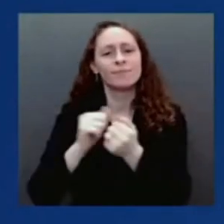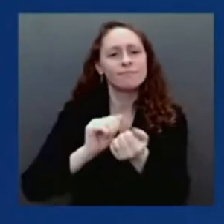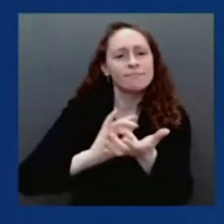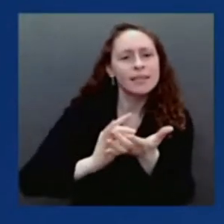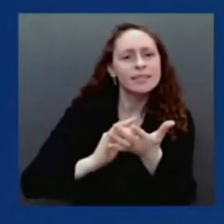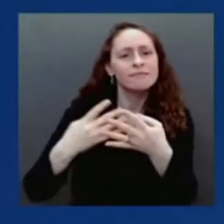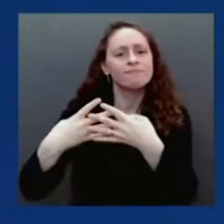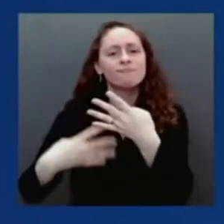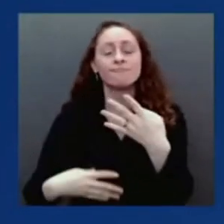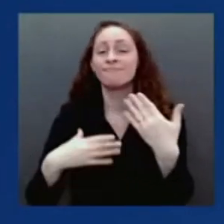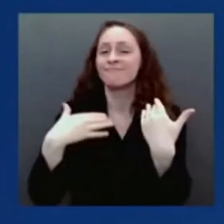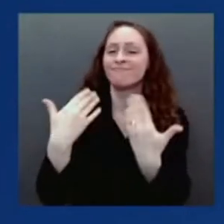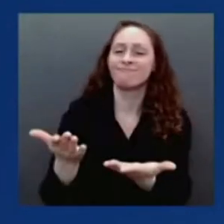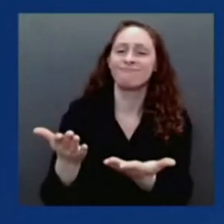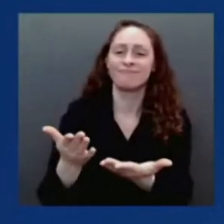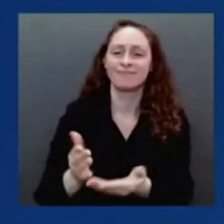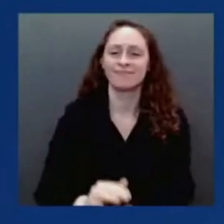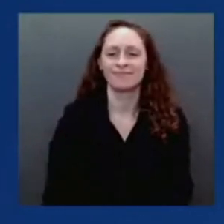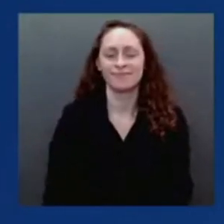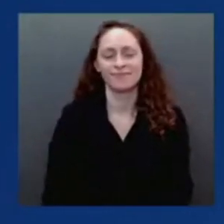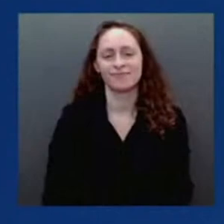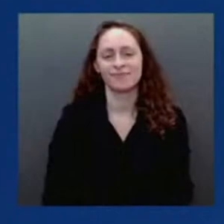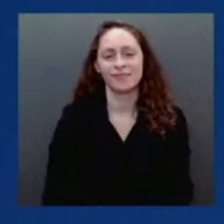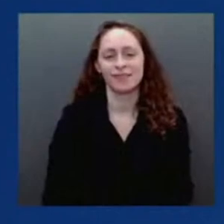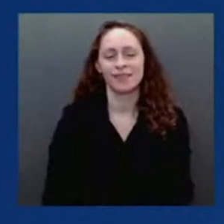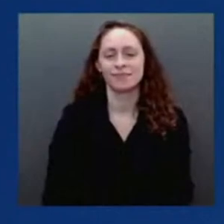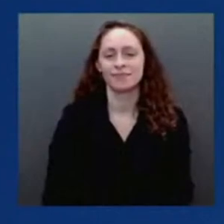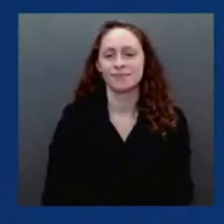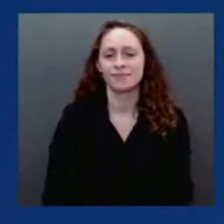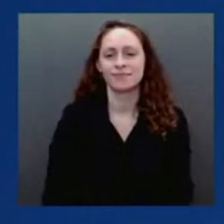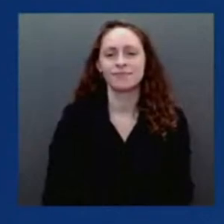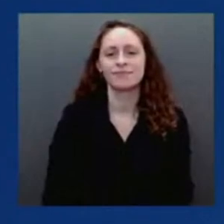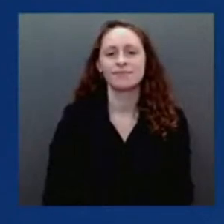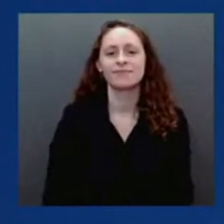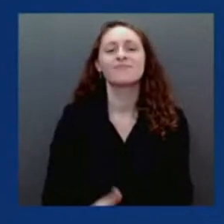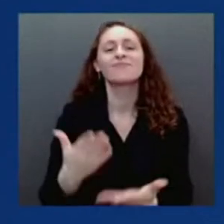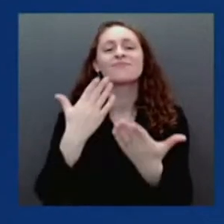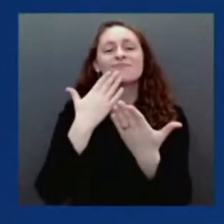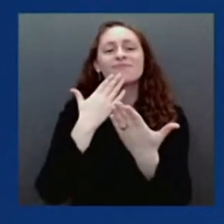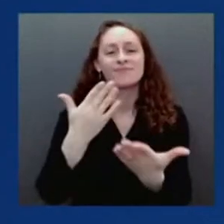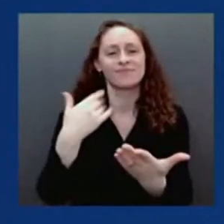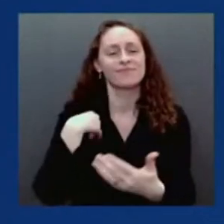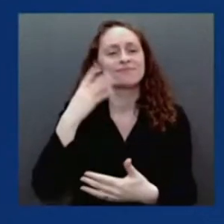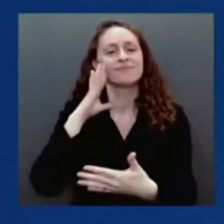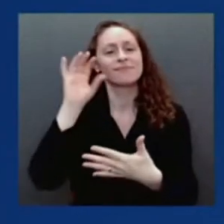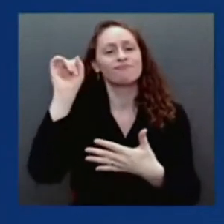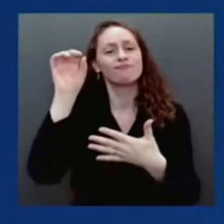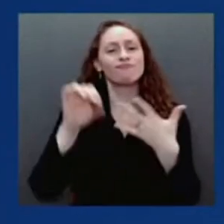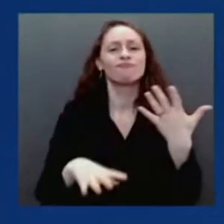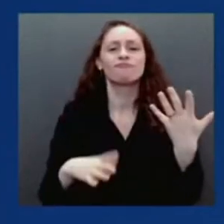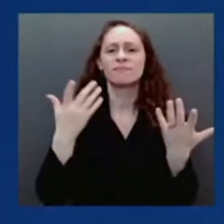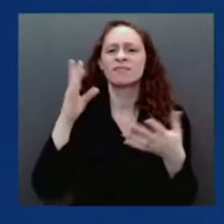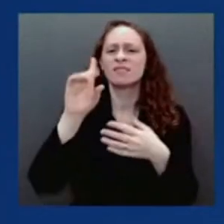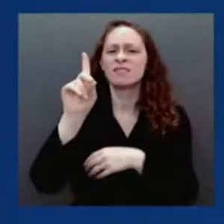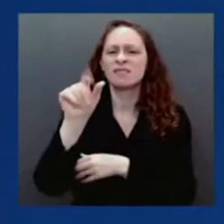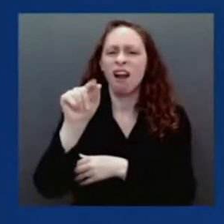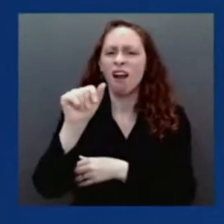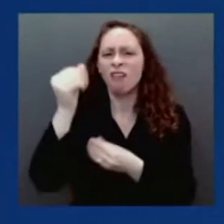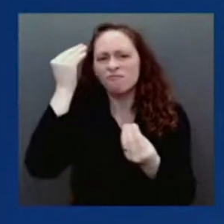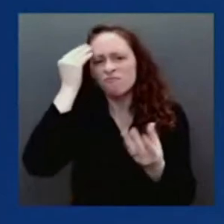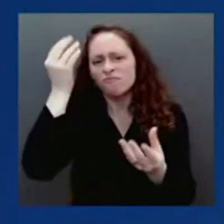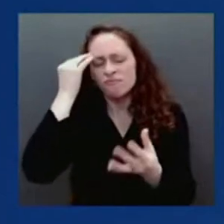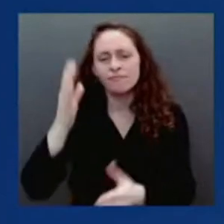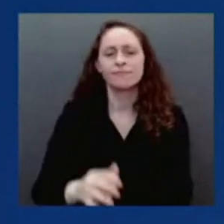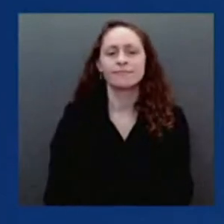walking you through today's data. The current seven-day daily average of cases is about 692,400 cases per day,